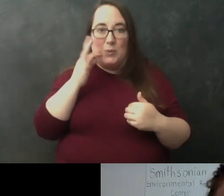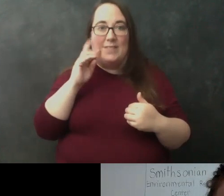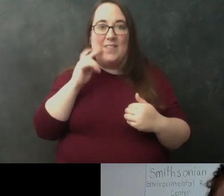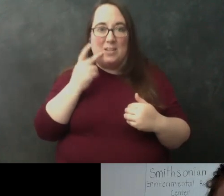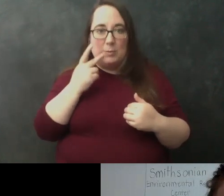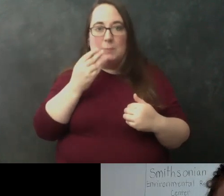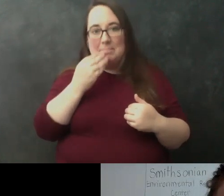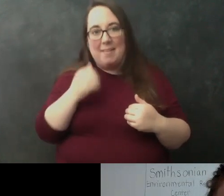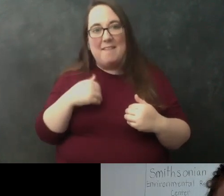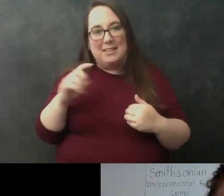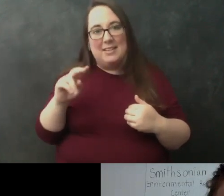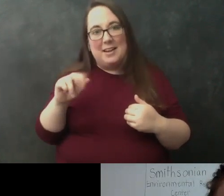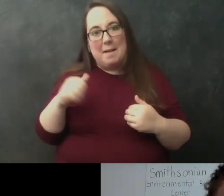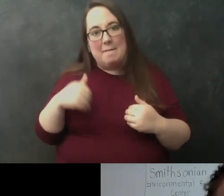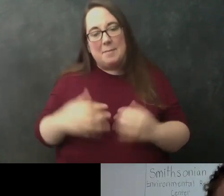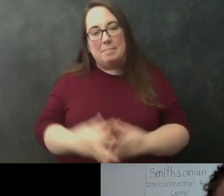eat have dna in them